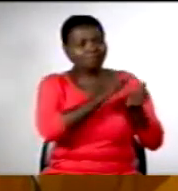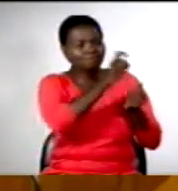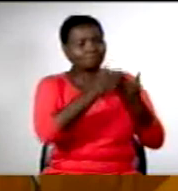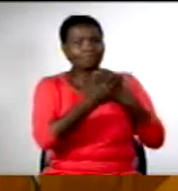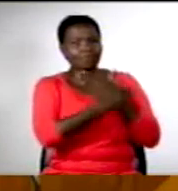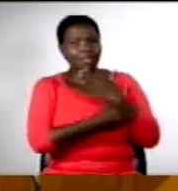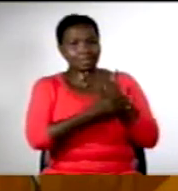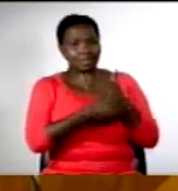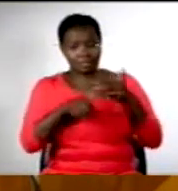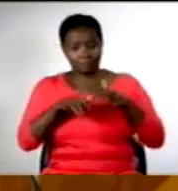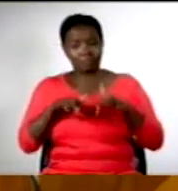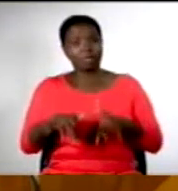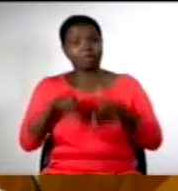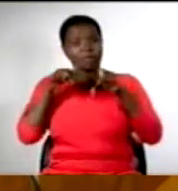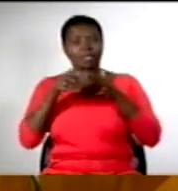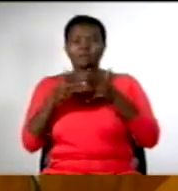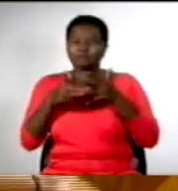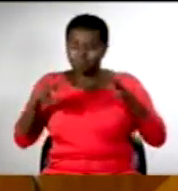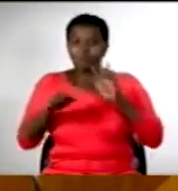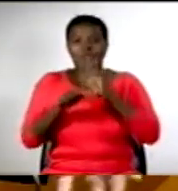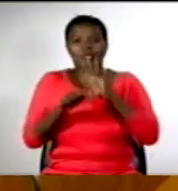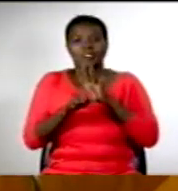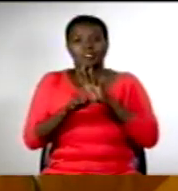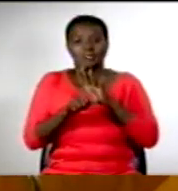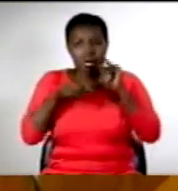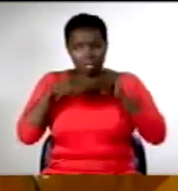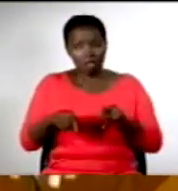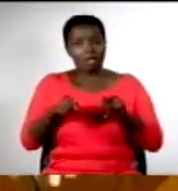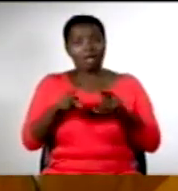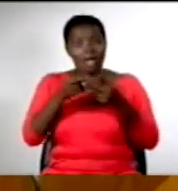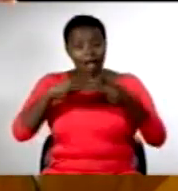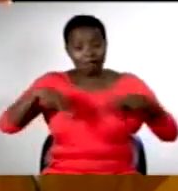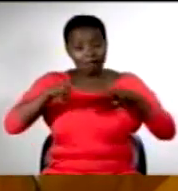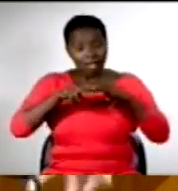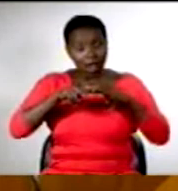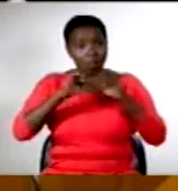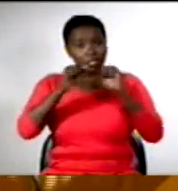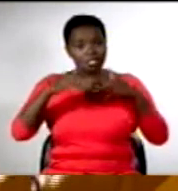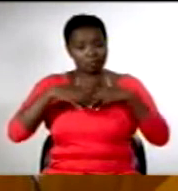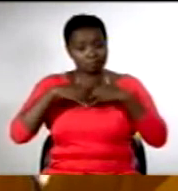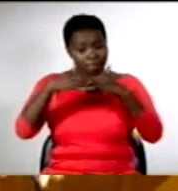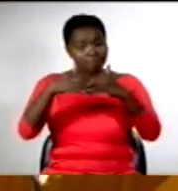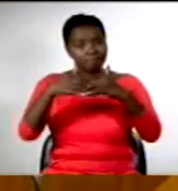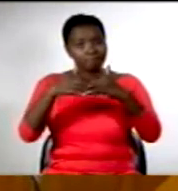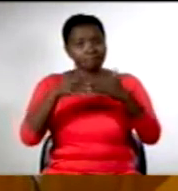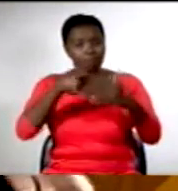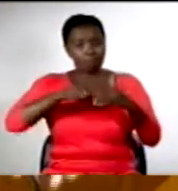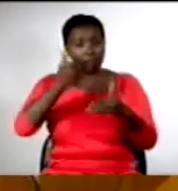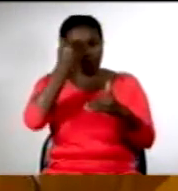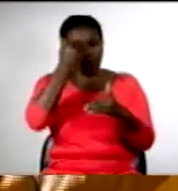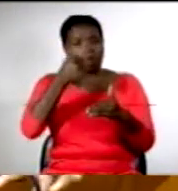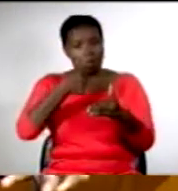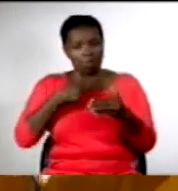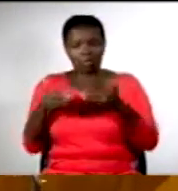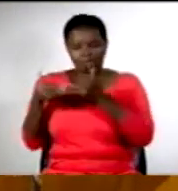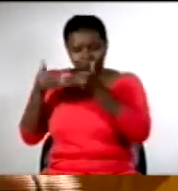of this house is fundamentally important in building the value system so that our people will know that we care